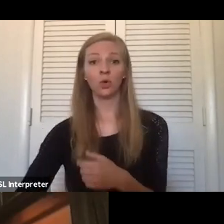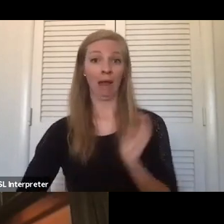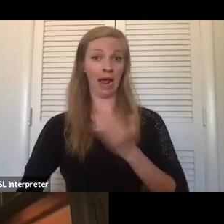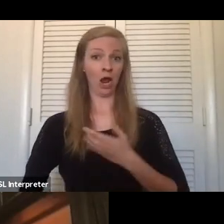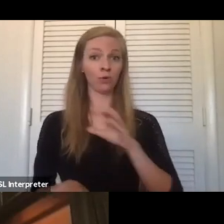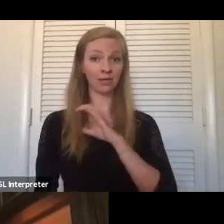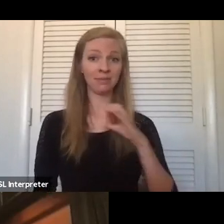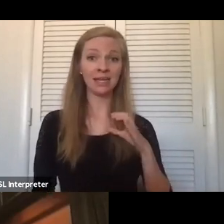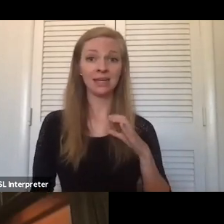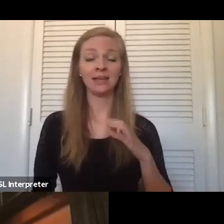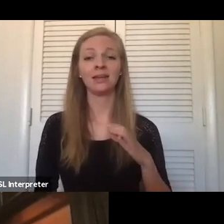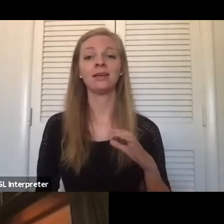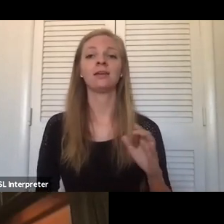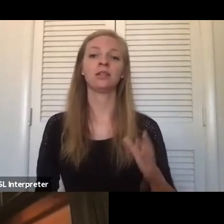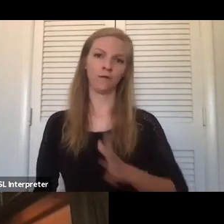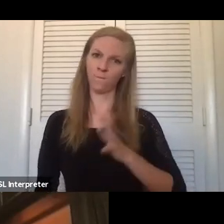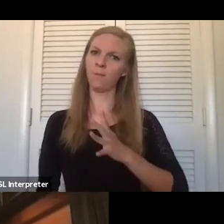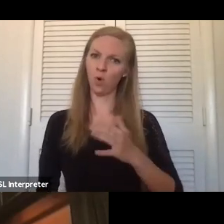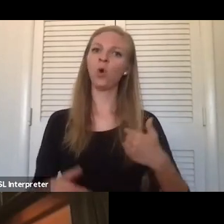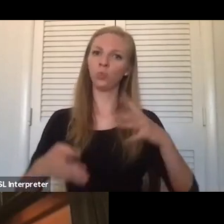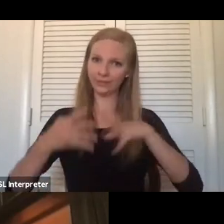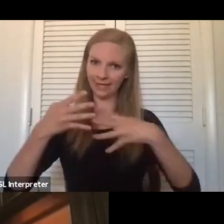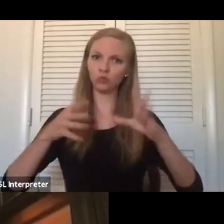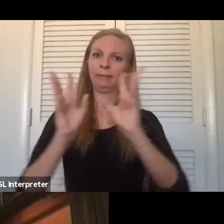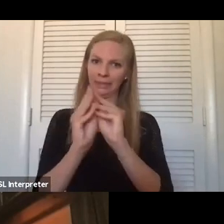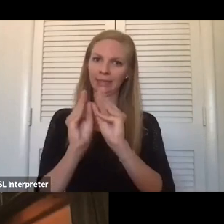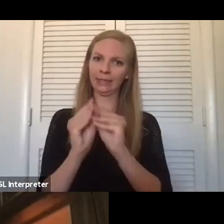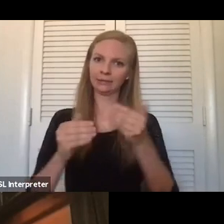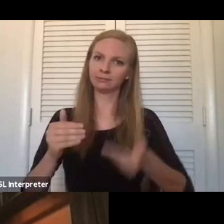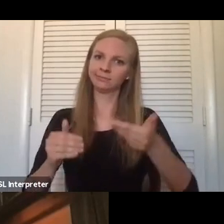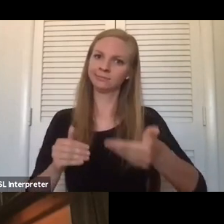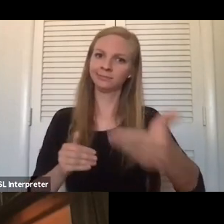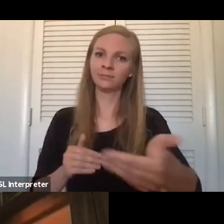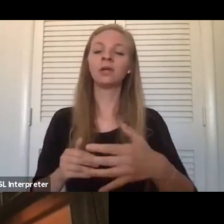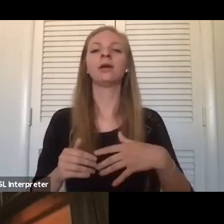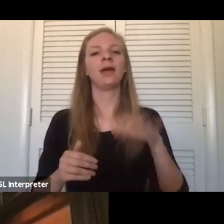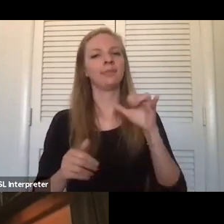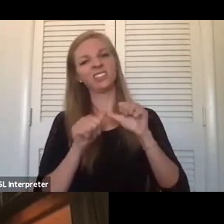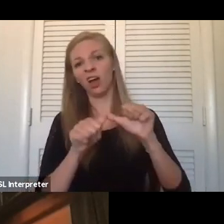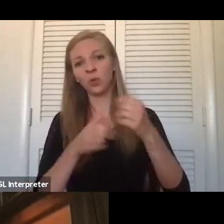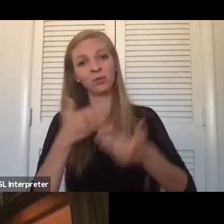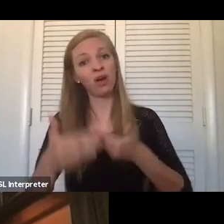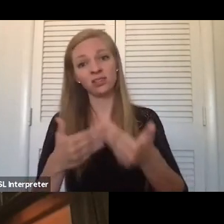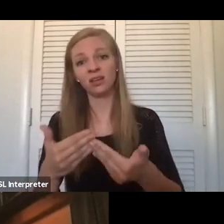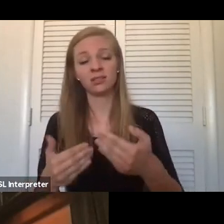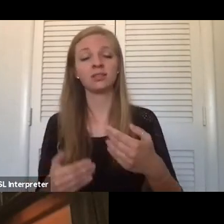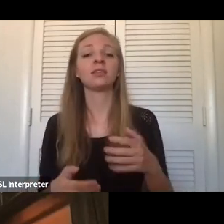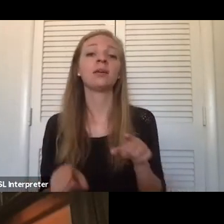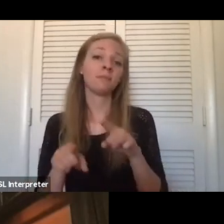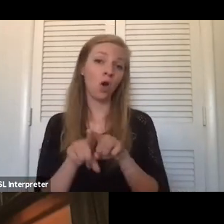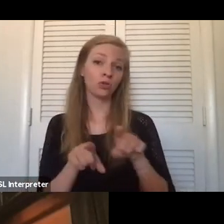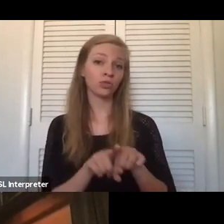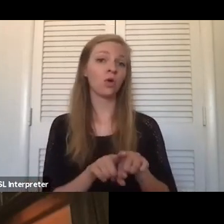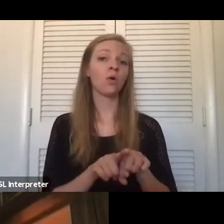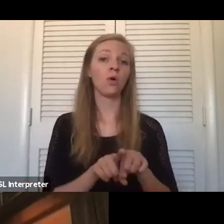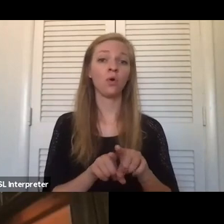is more formal where we have, you know, scheduled meetings and an agenda, uh, as like an ongoing process. There's also, um,